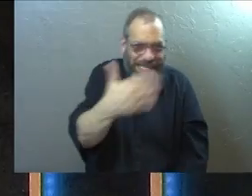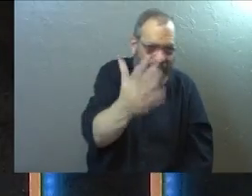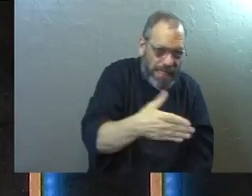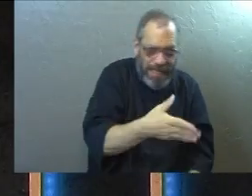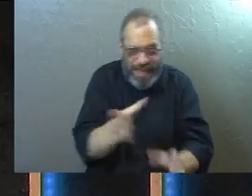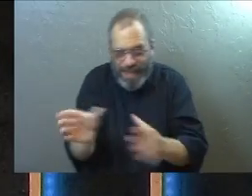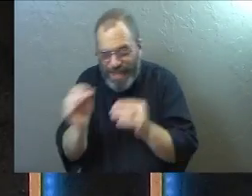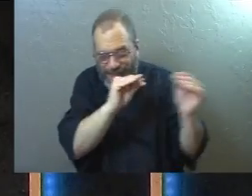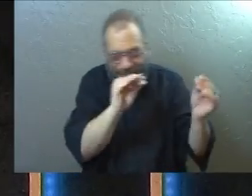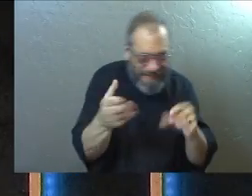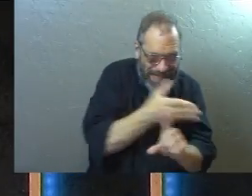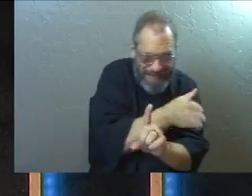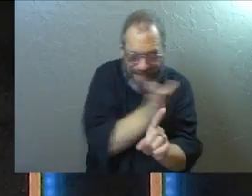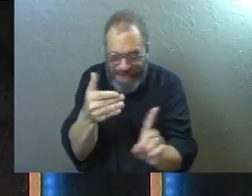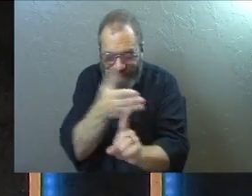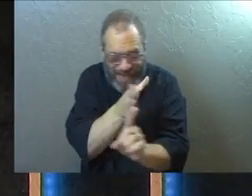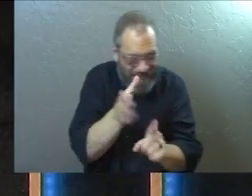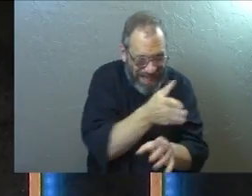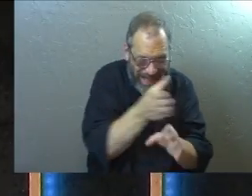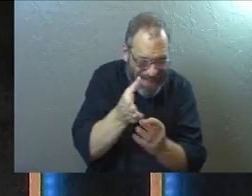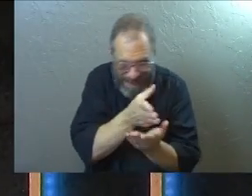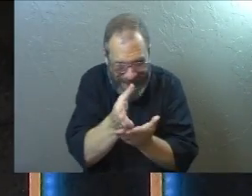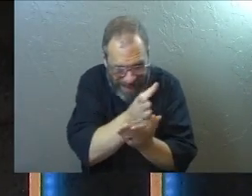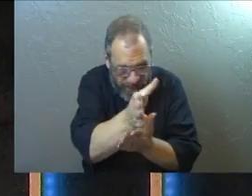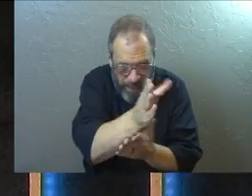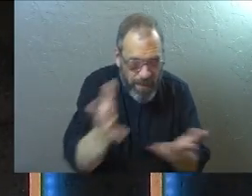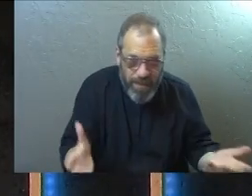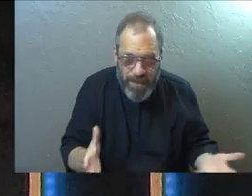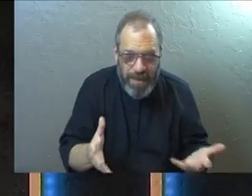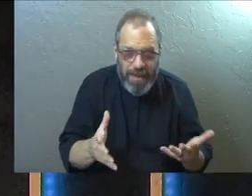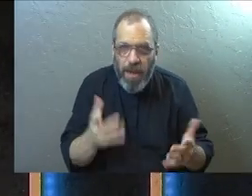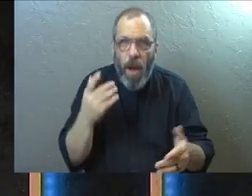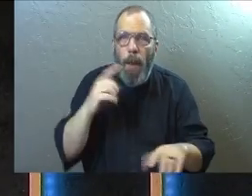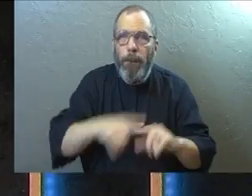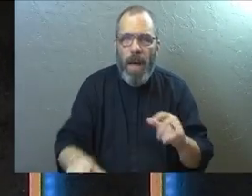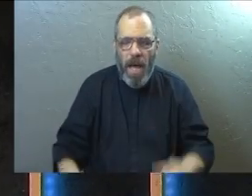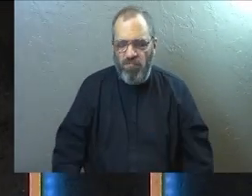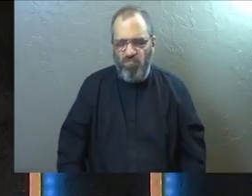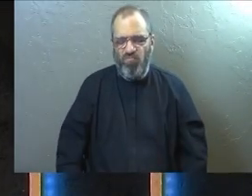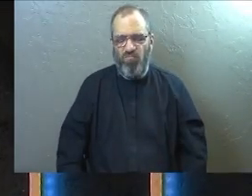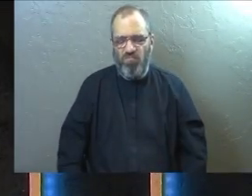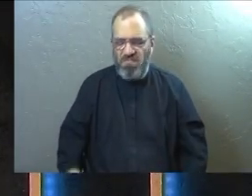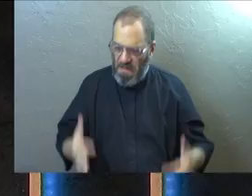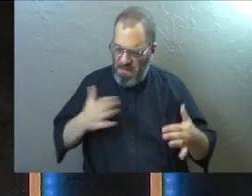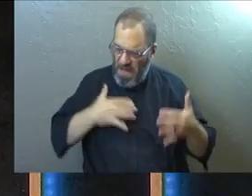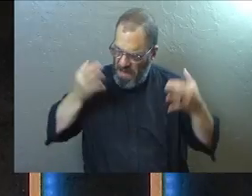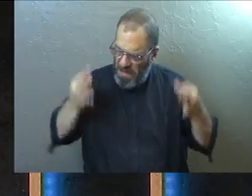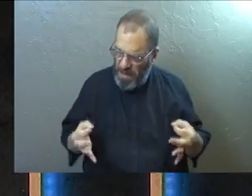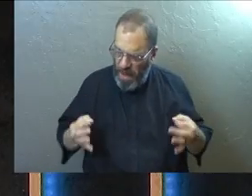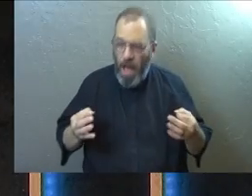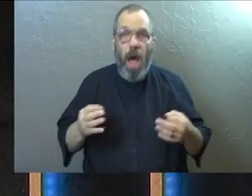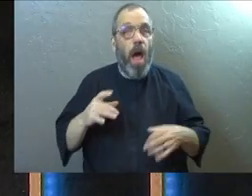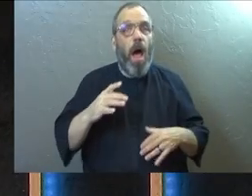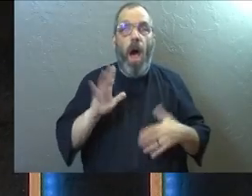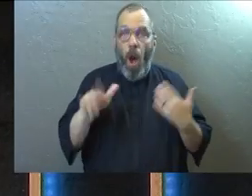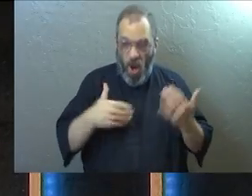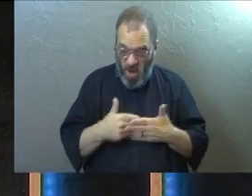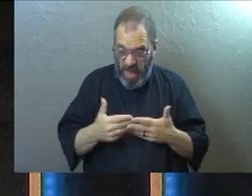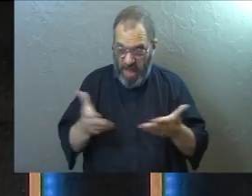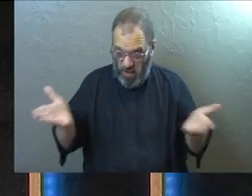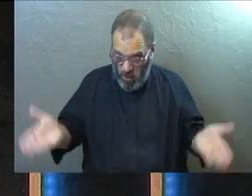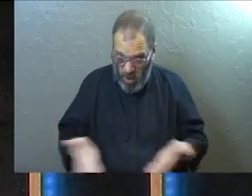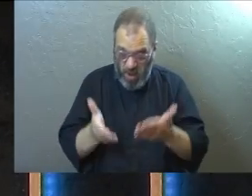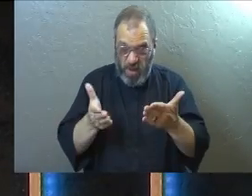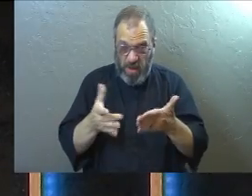correcting you and like slowly trying, like let's get there. But you still have a choice. At any point with all that